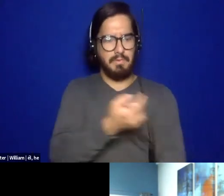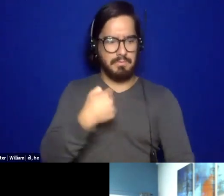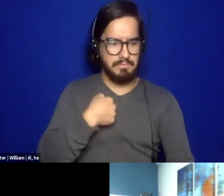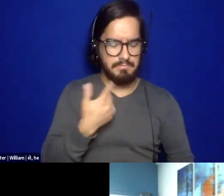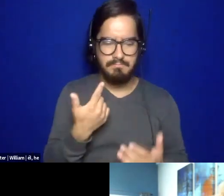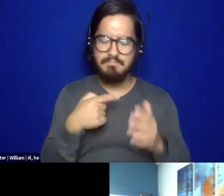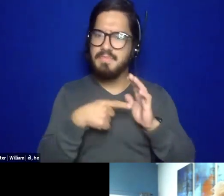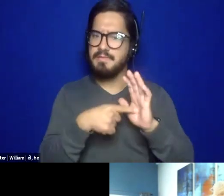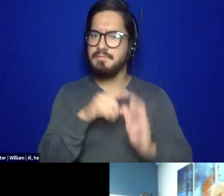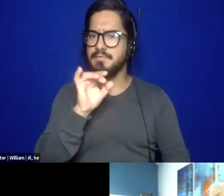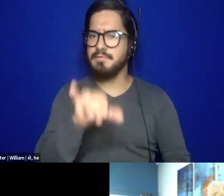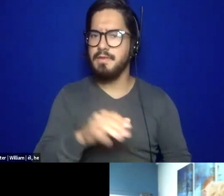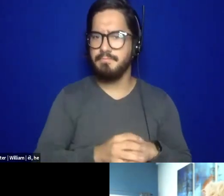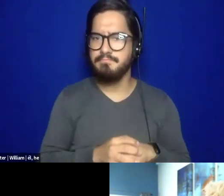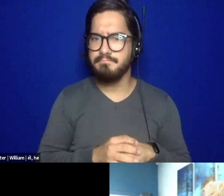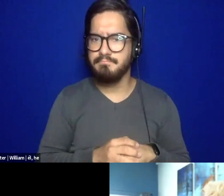I'll pass it along.